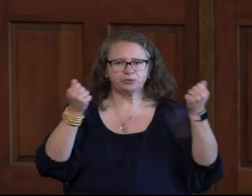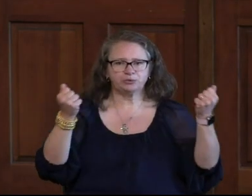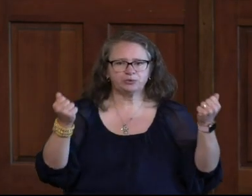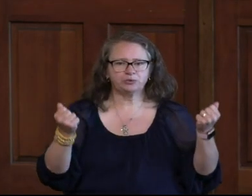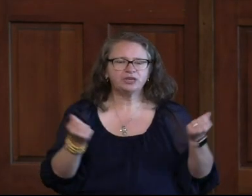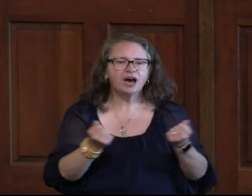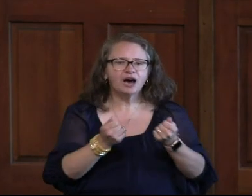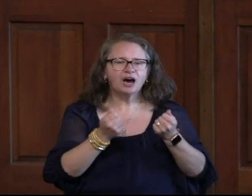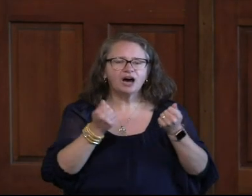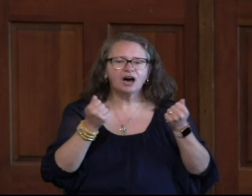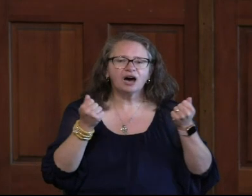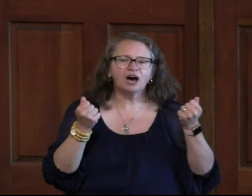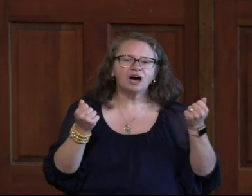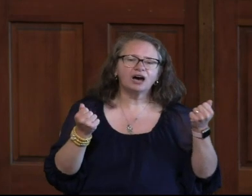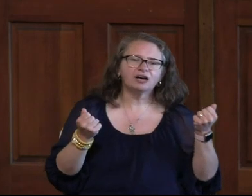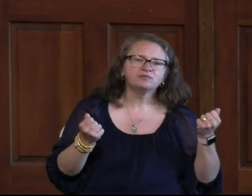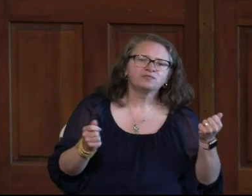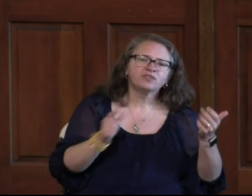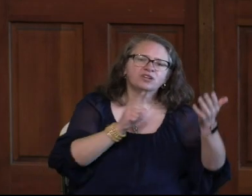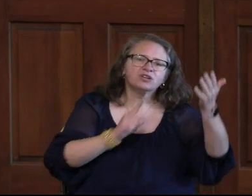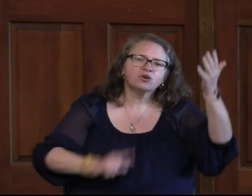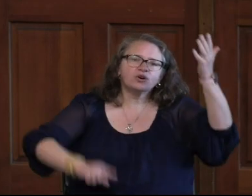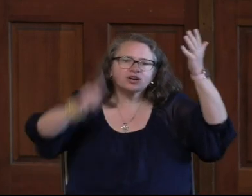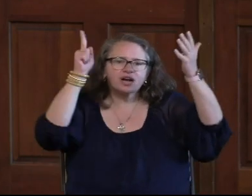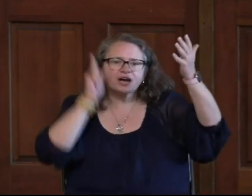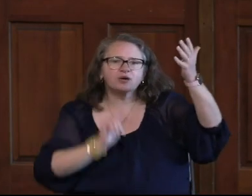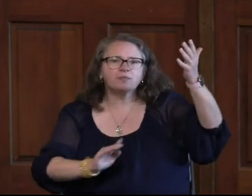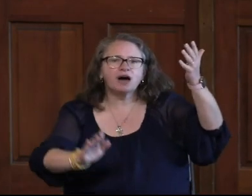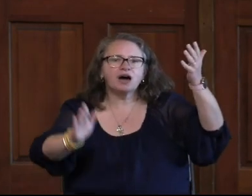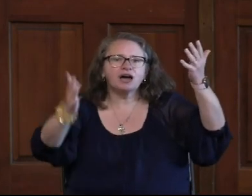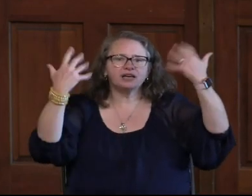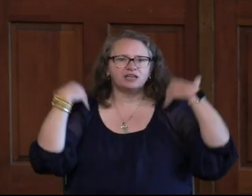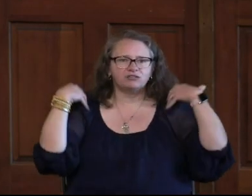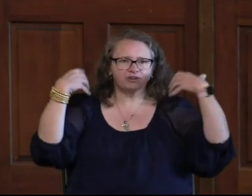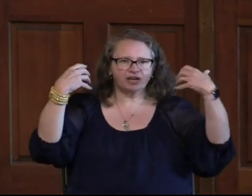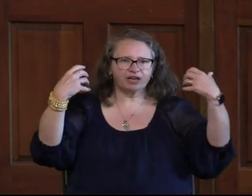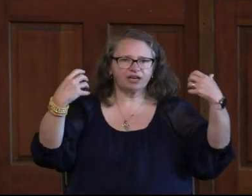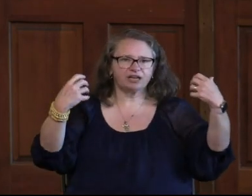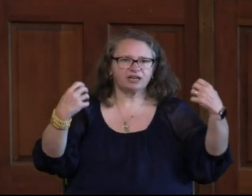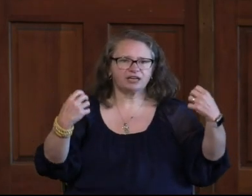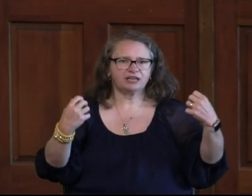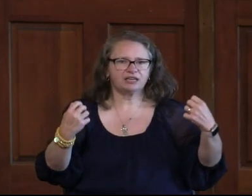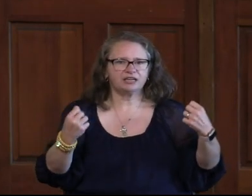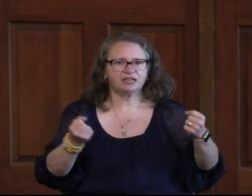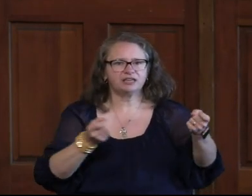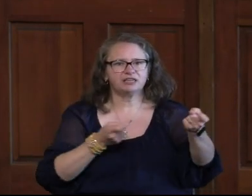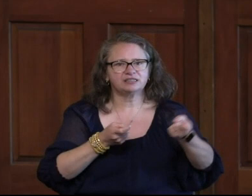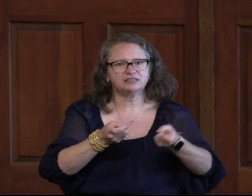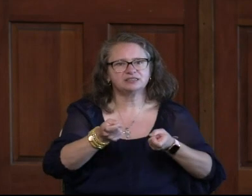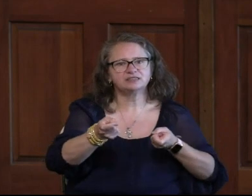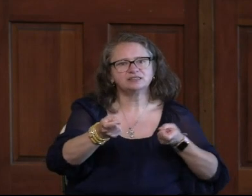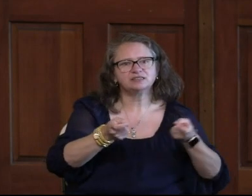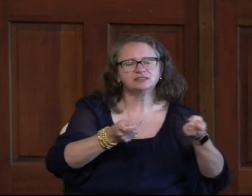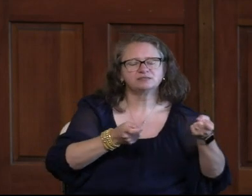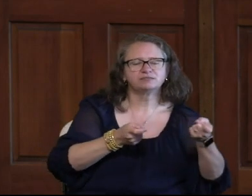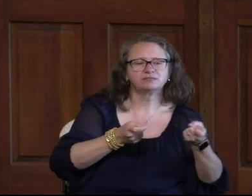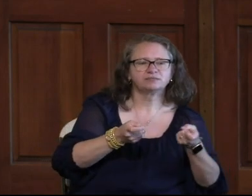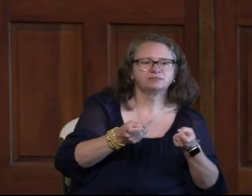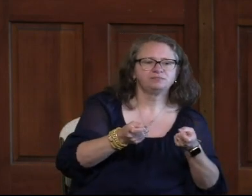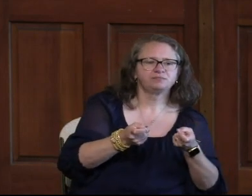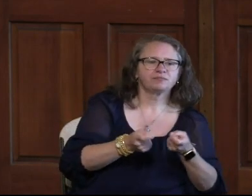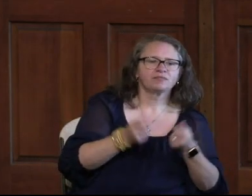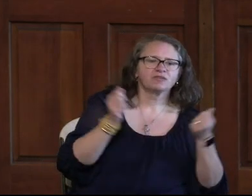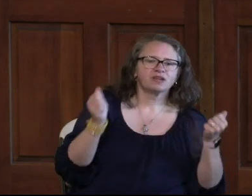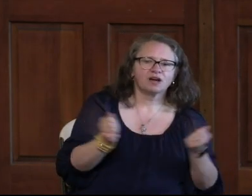Alleluia, alleluia, for the Lord God Almighty reigns.